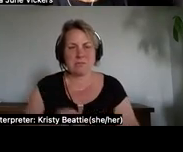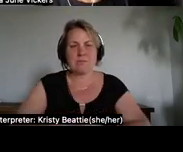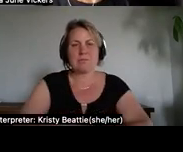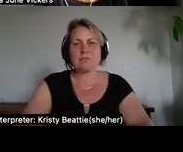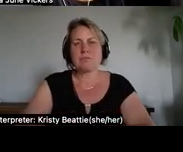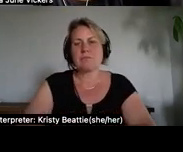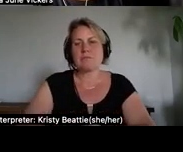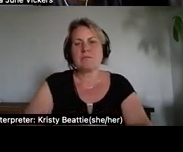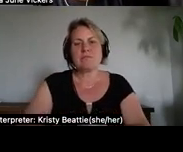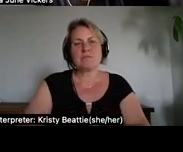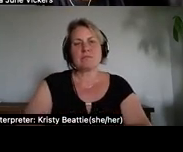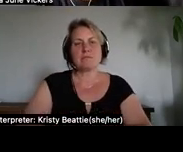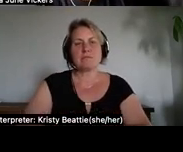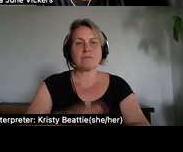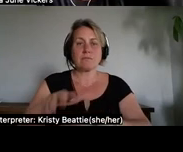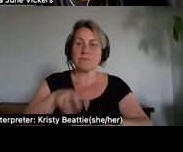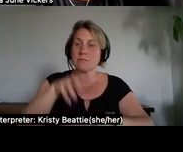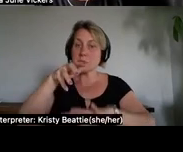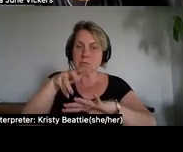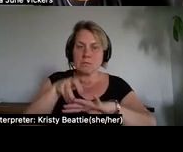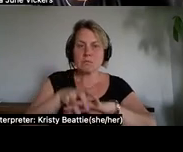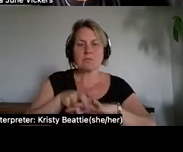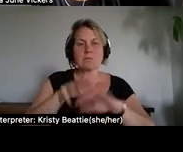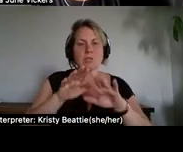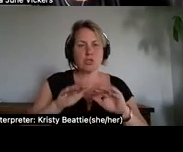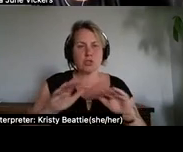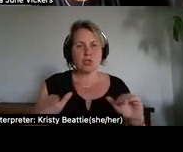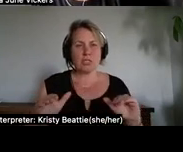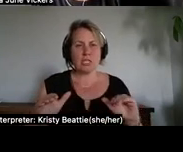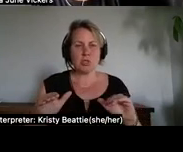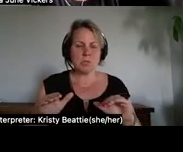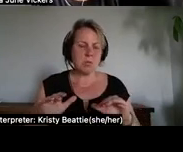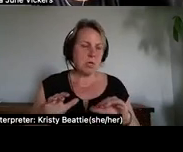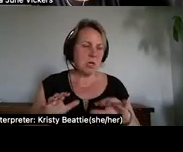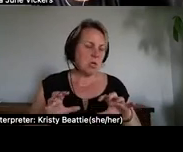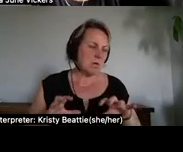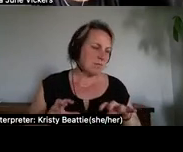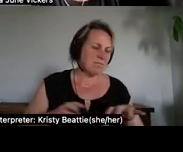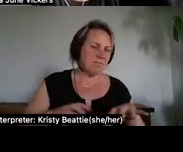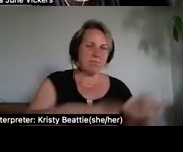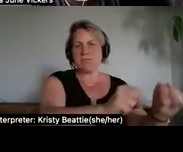indigenous children were forcibly taken from their homes by the rcmp